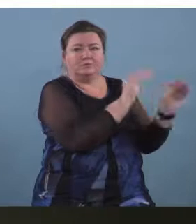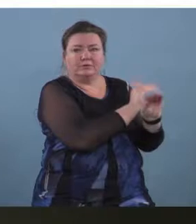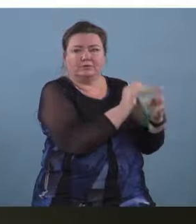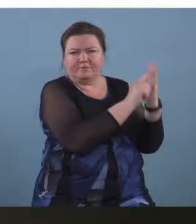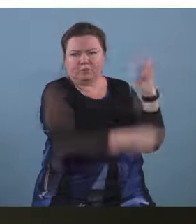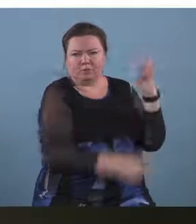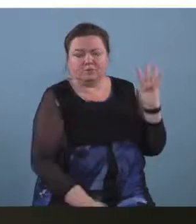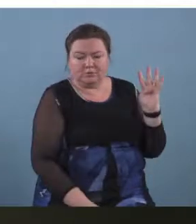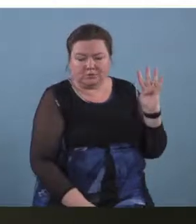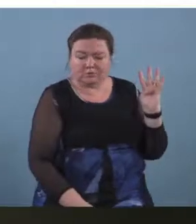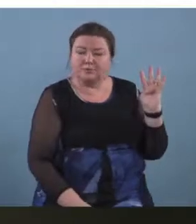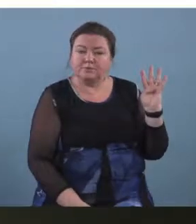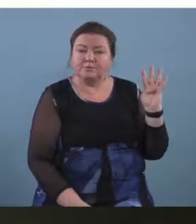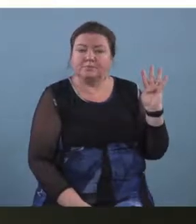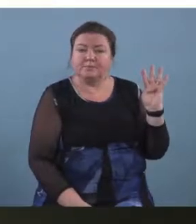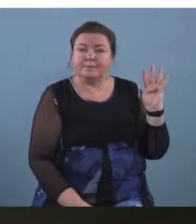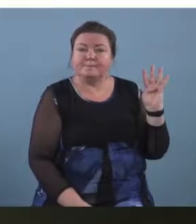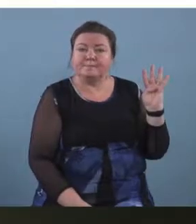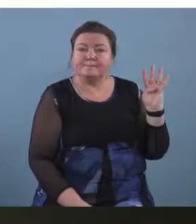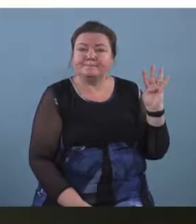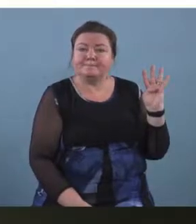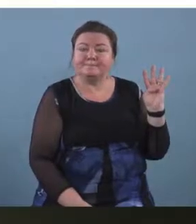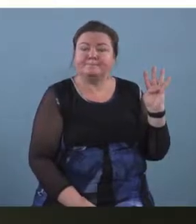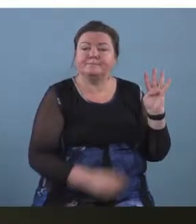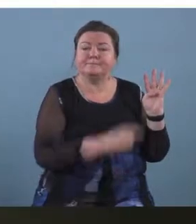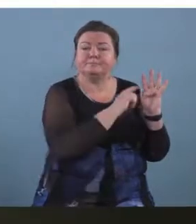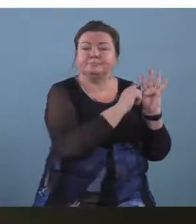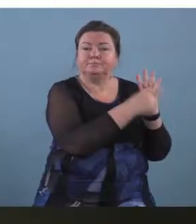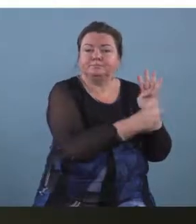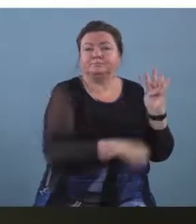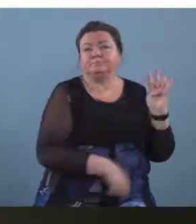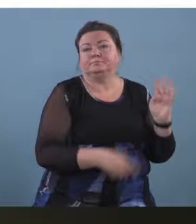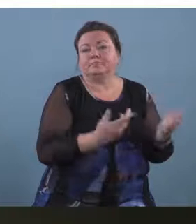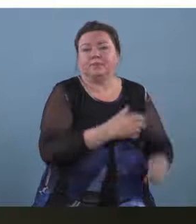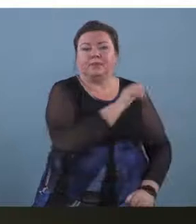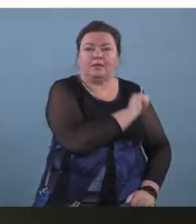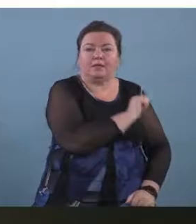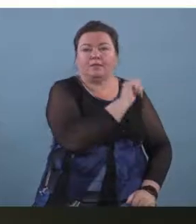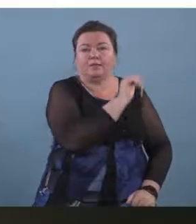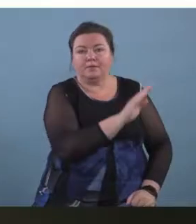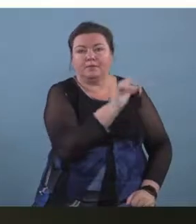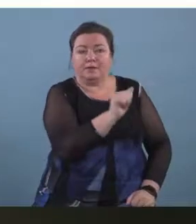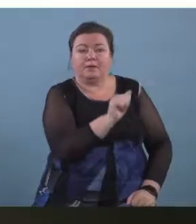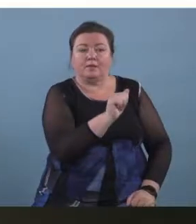and then you could make this um an ABA structure like this